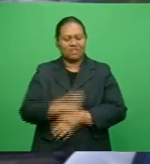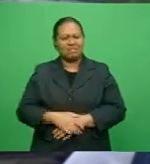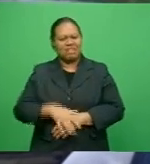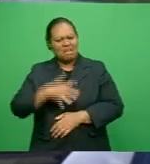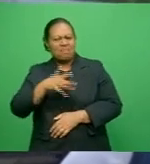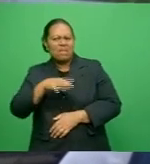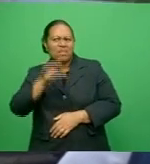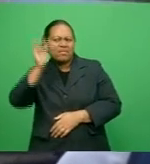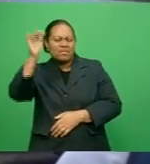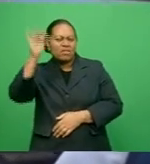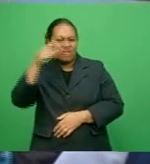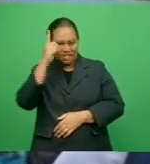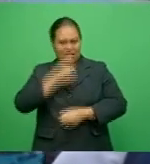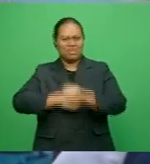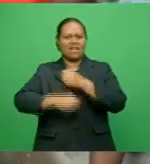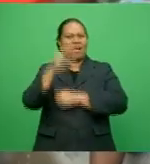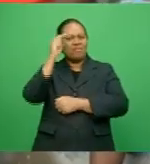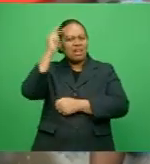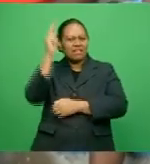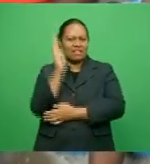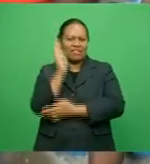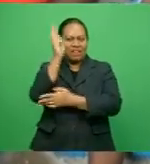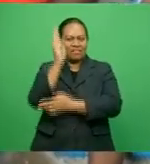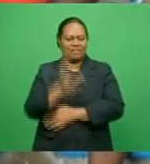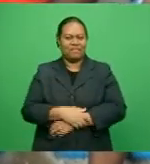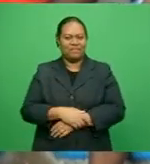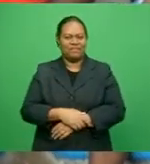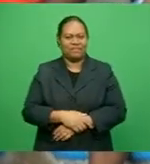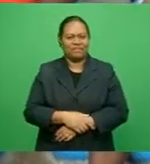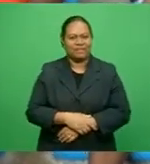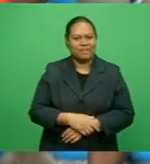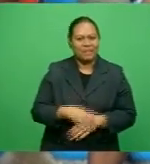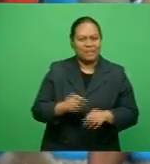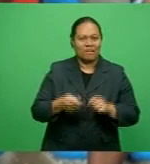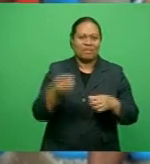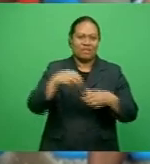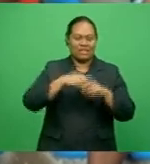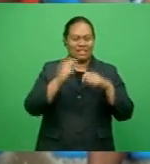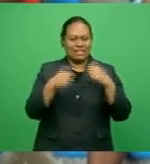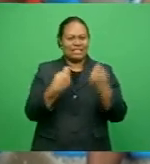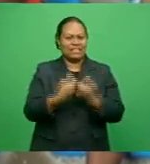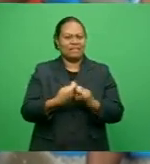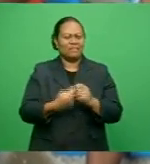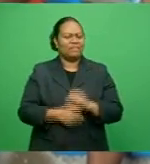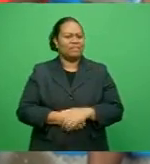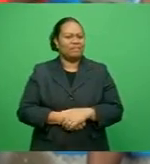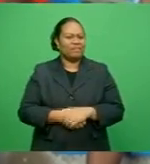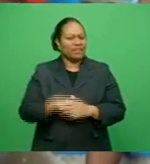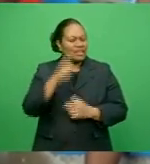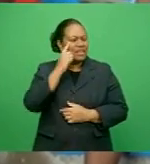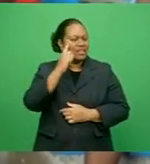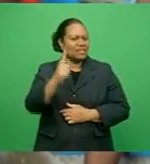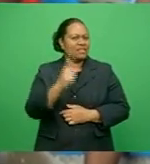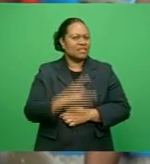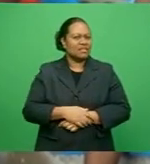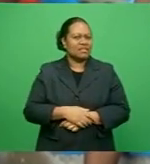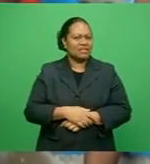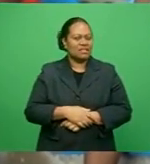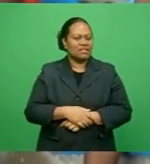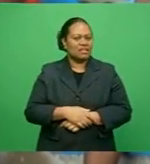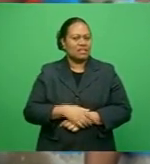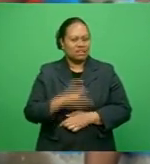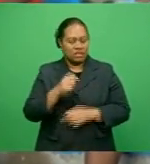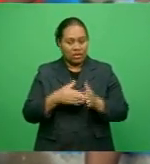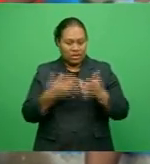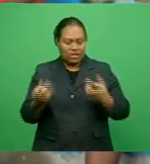be recognized by the national coach These local tournaments are important to develop young rugby players in Fiji so